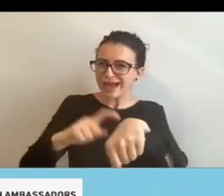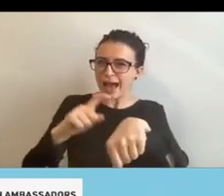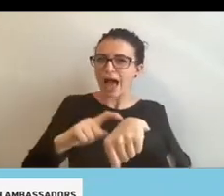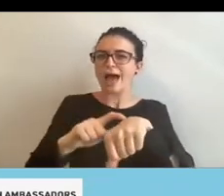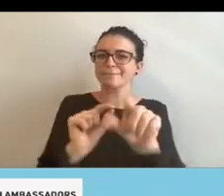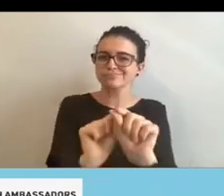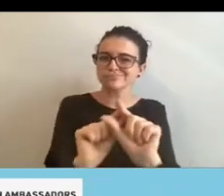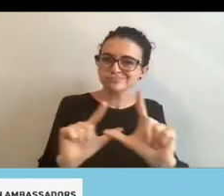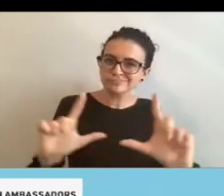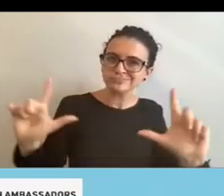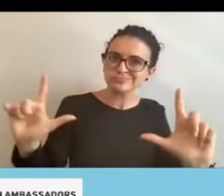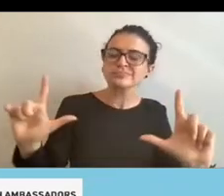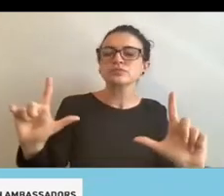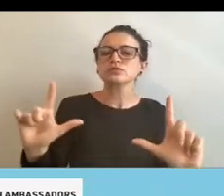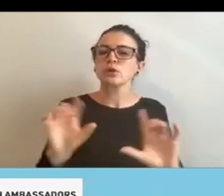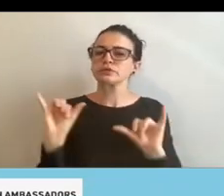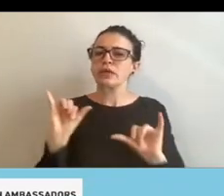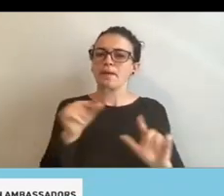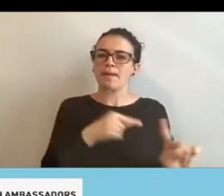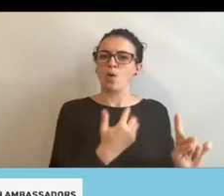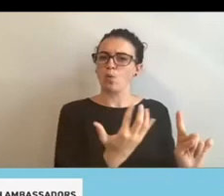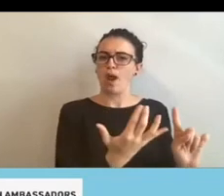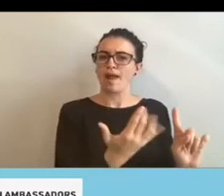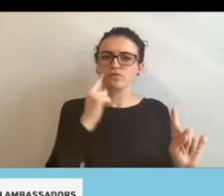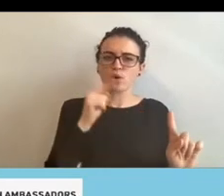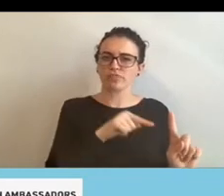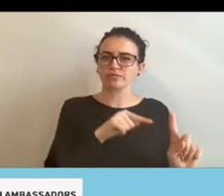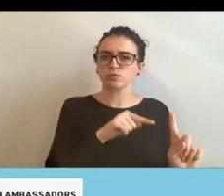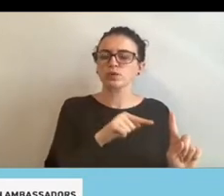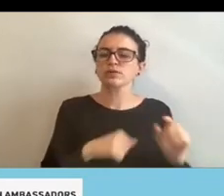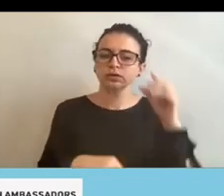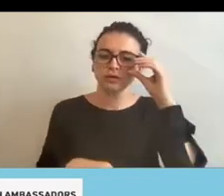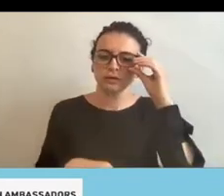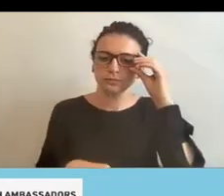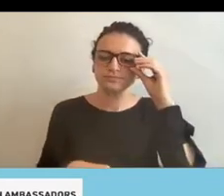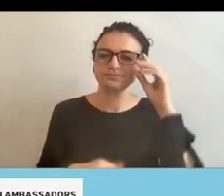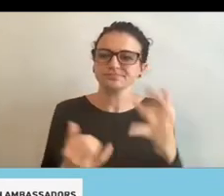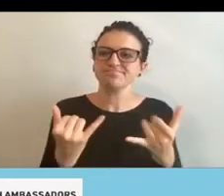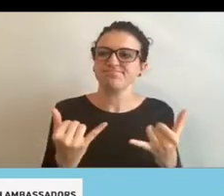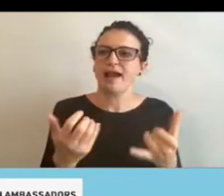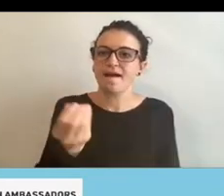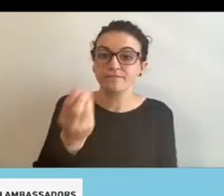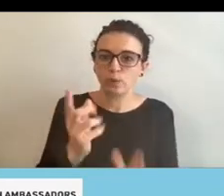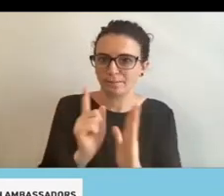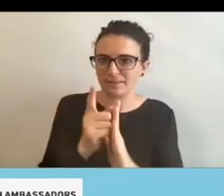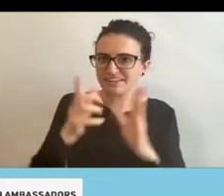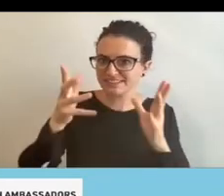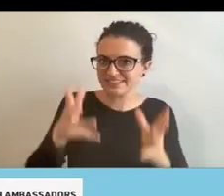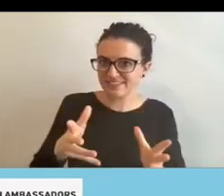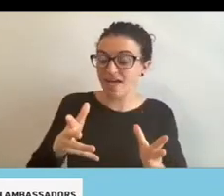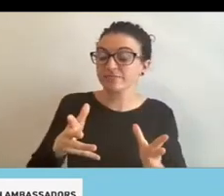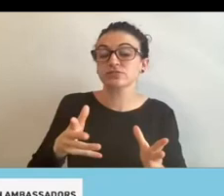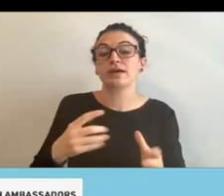a little bit. What I want to do with this last few minutes, and boy, I'm going to just say this is by far